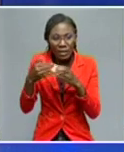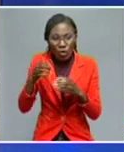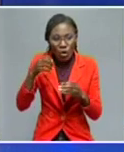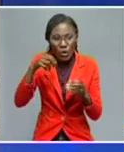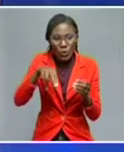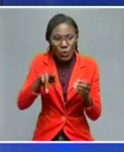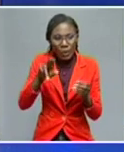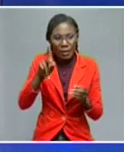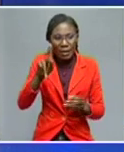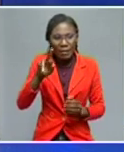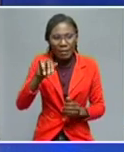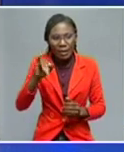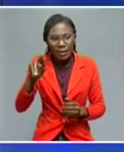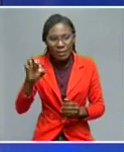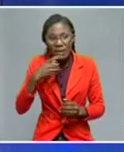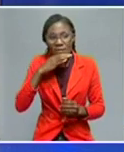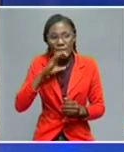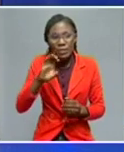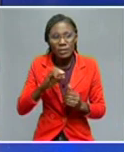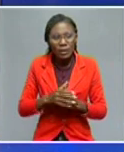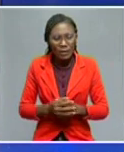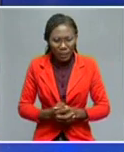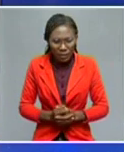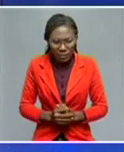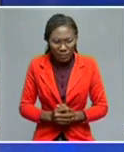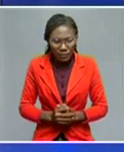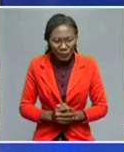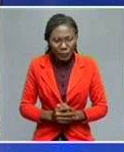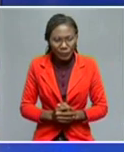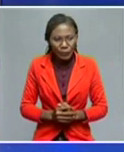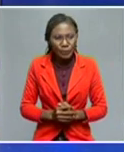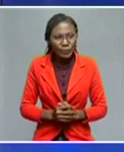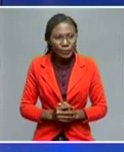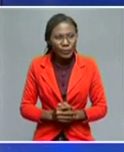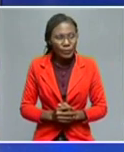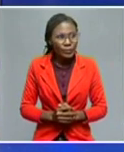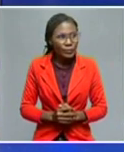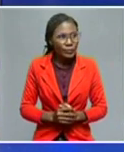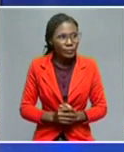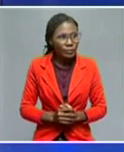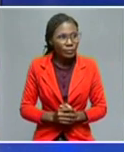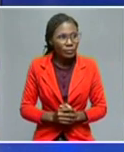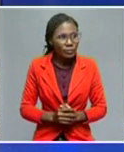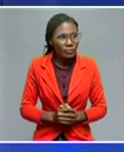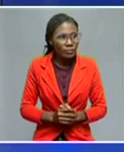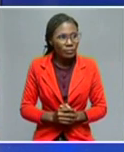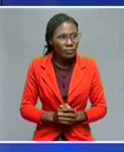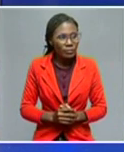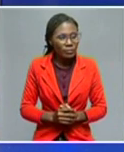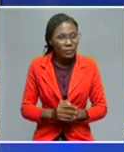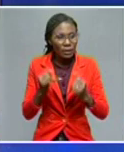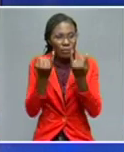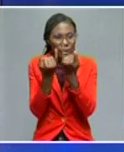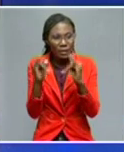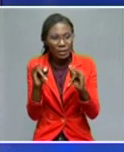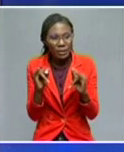is the independence,